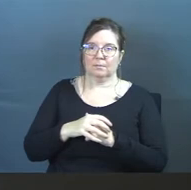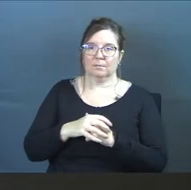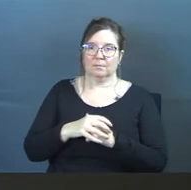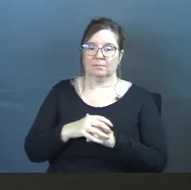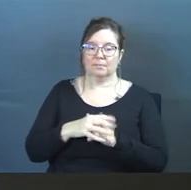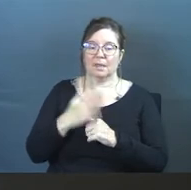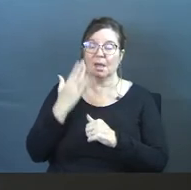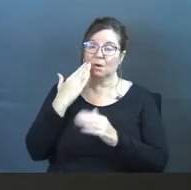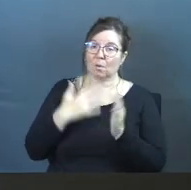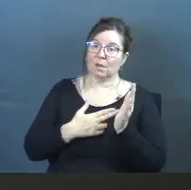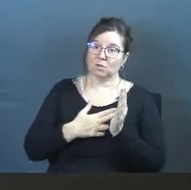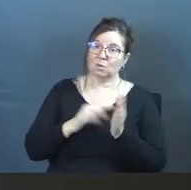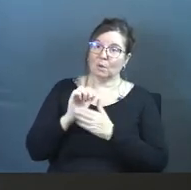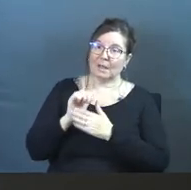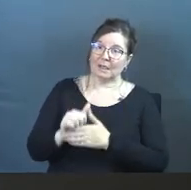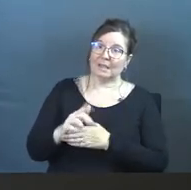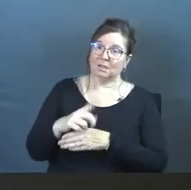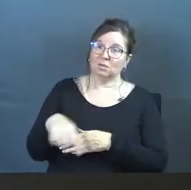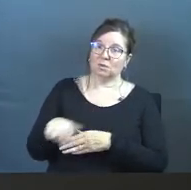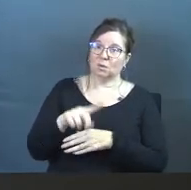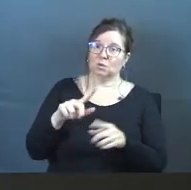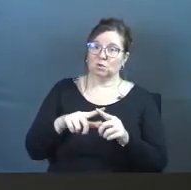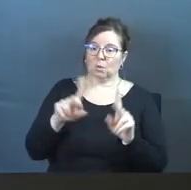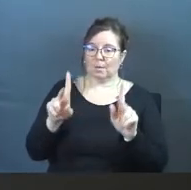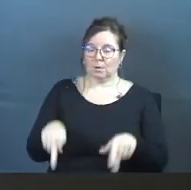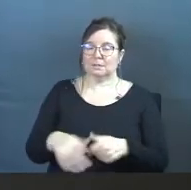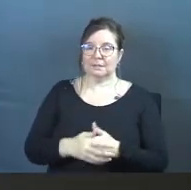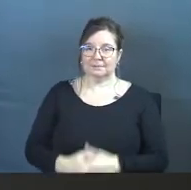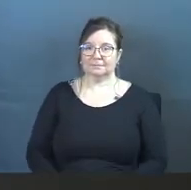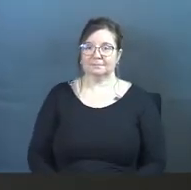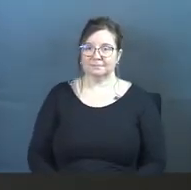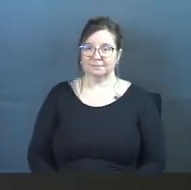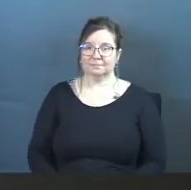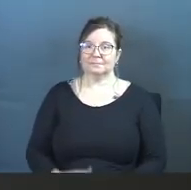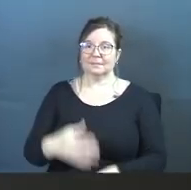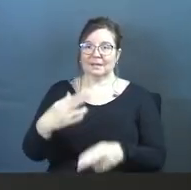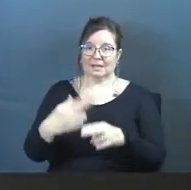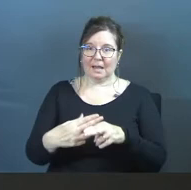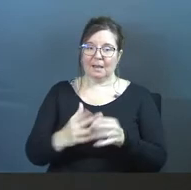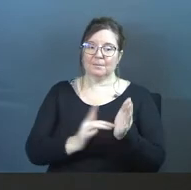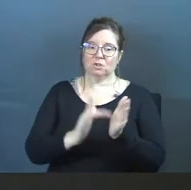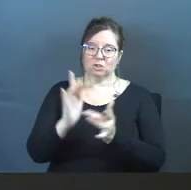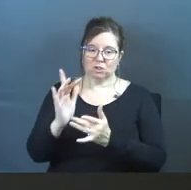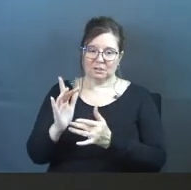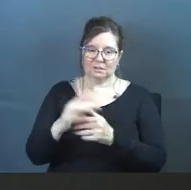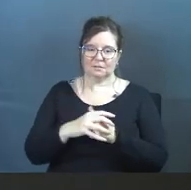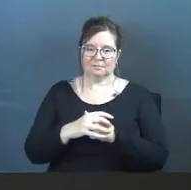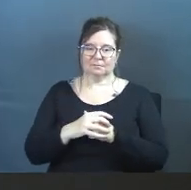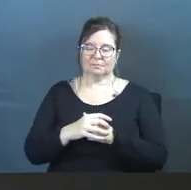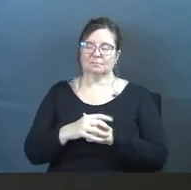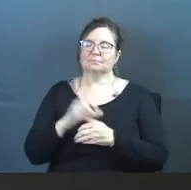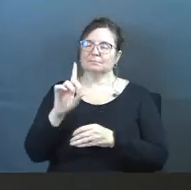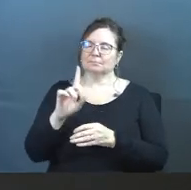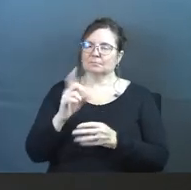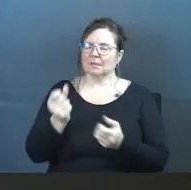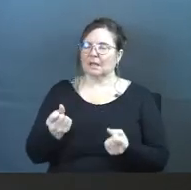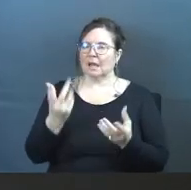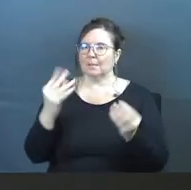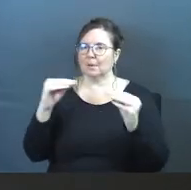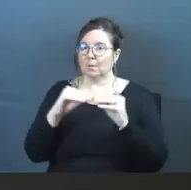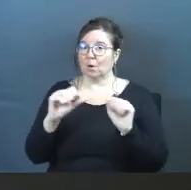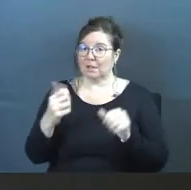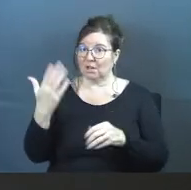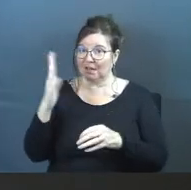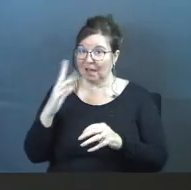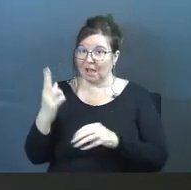And knowing that truth leads you to a person named Jesus. Can I ask you this? How much more